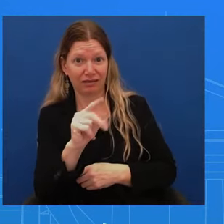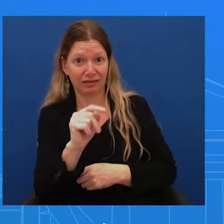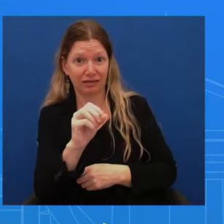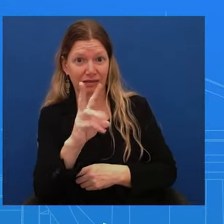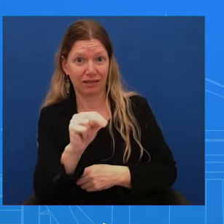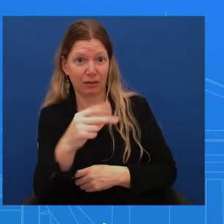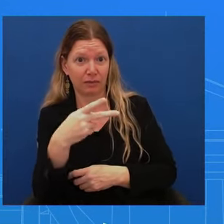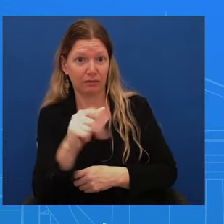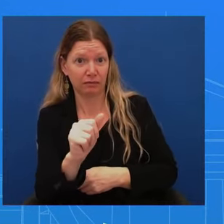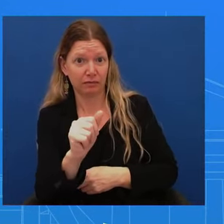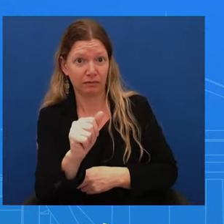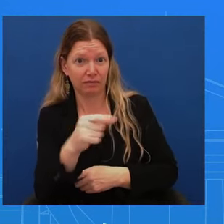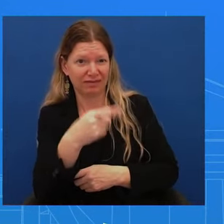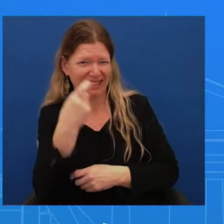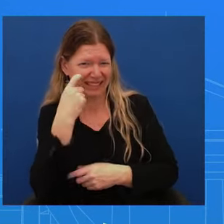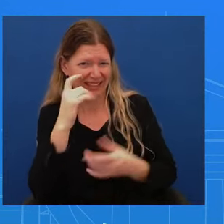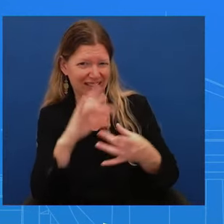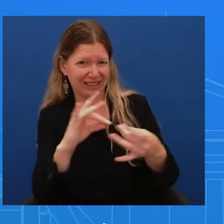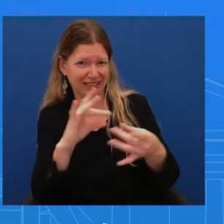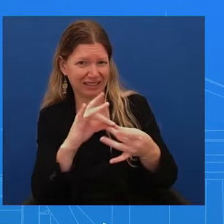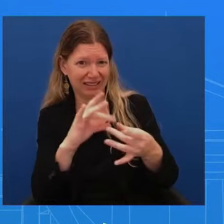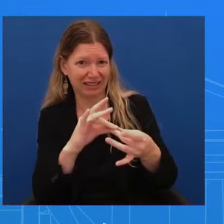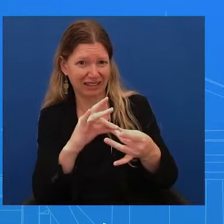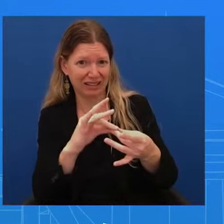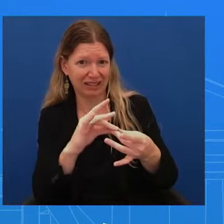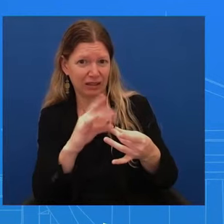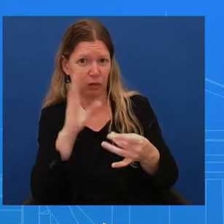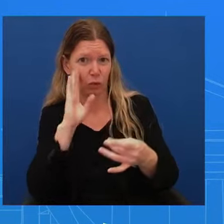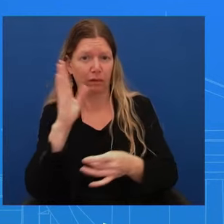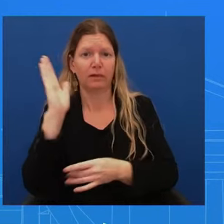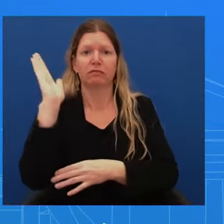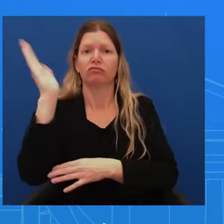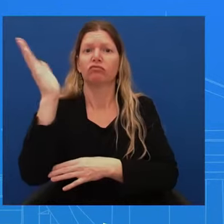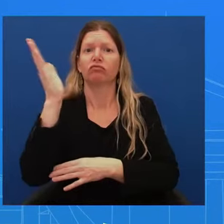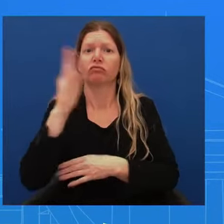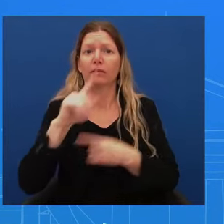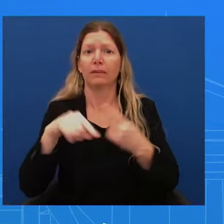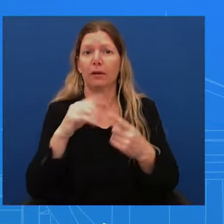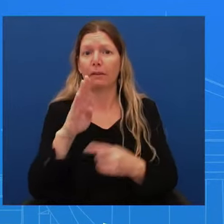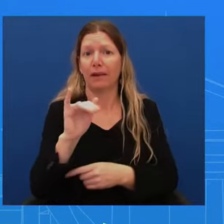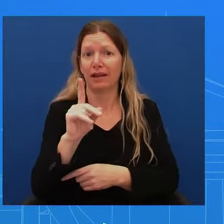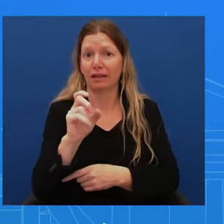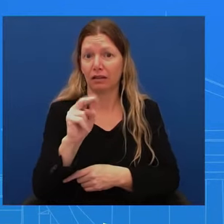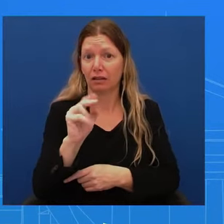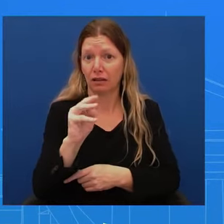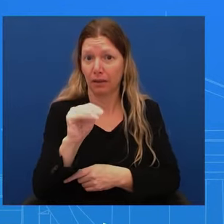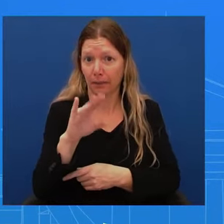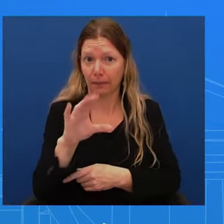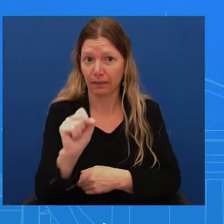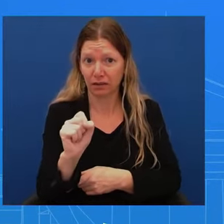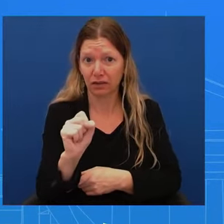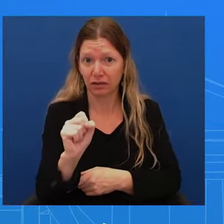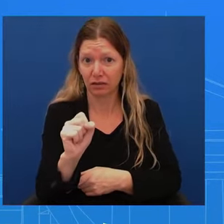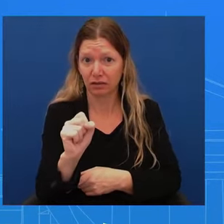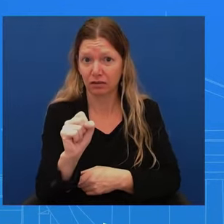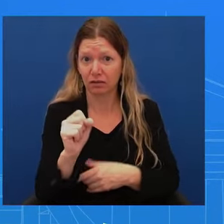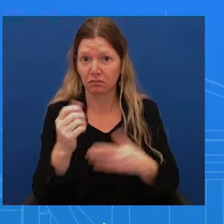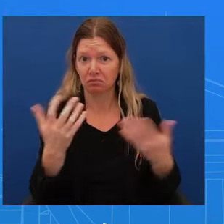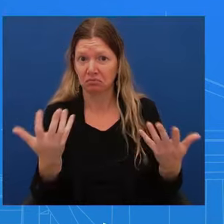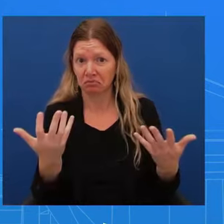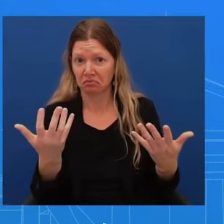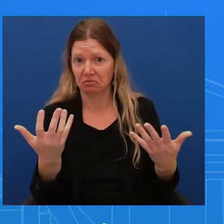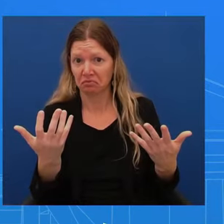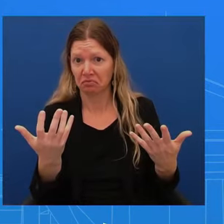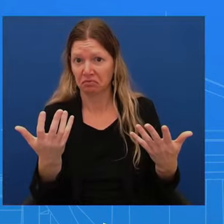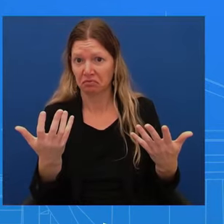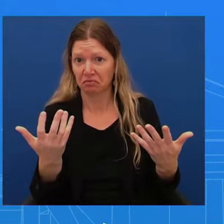about Bidenomics. How ought the so-called ordinary American at home to distinguish between official events and